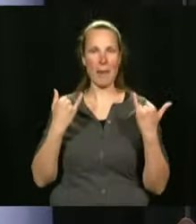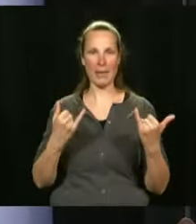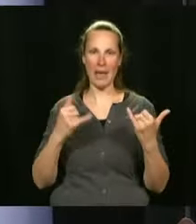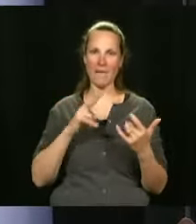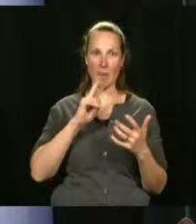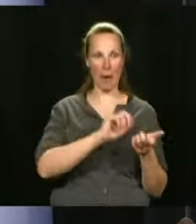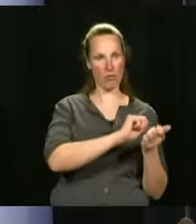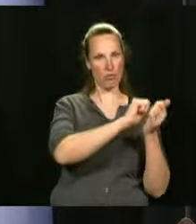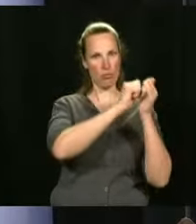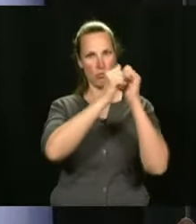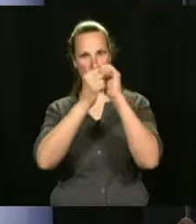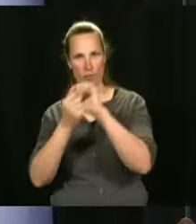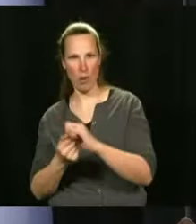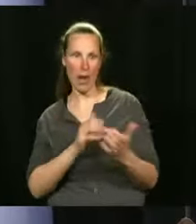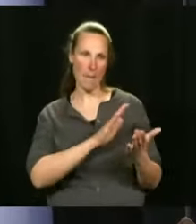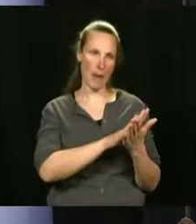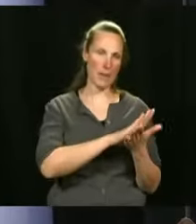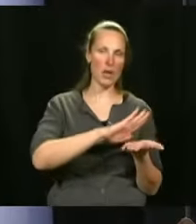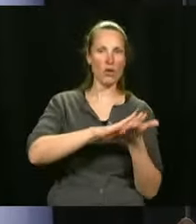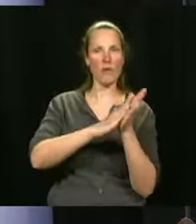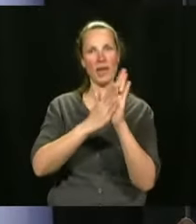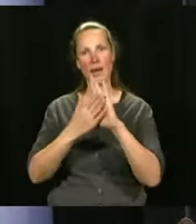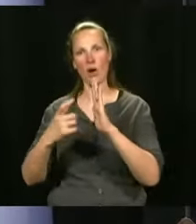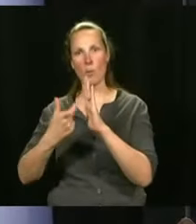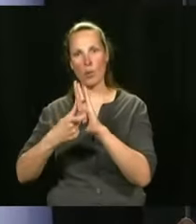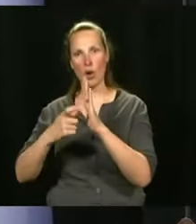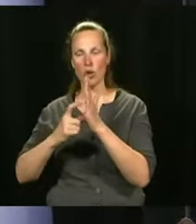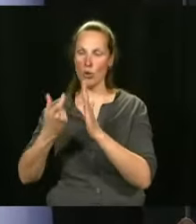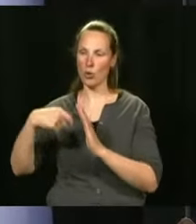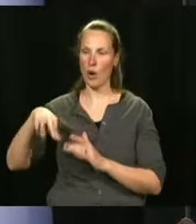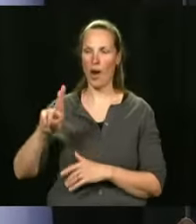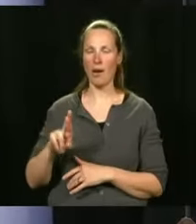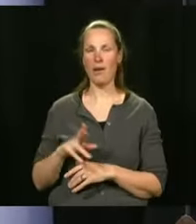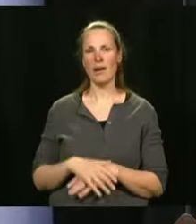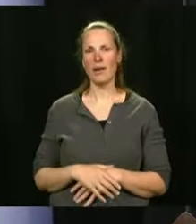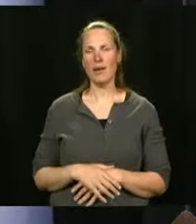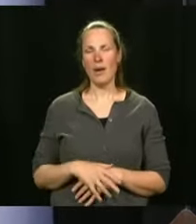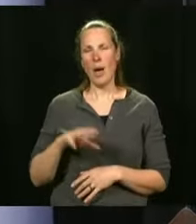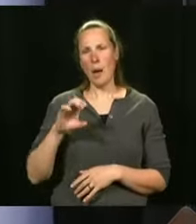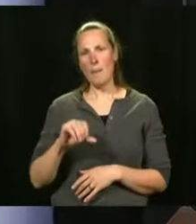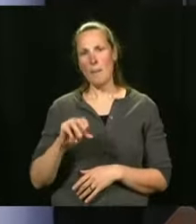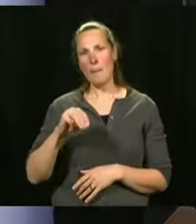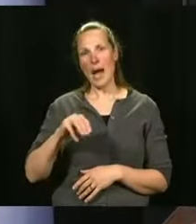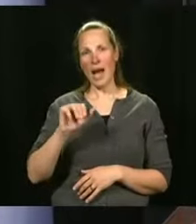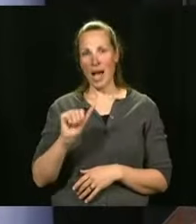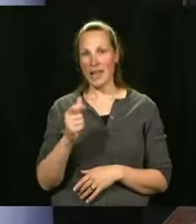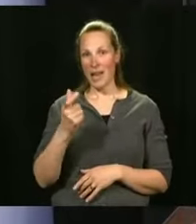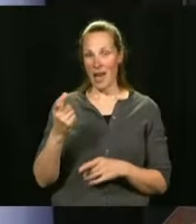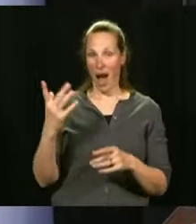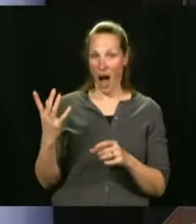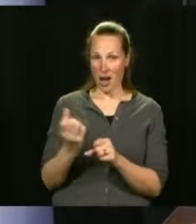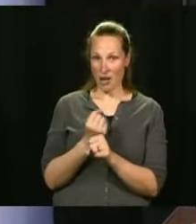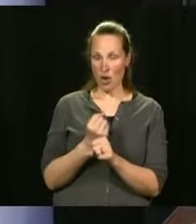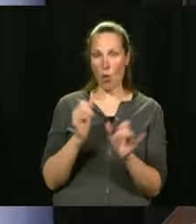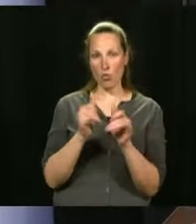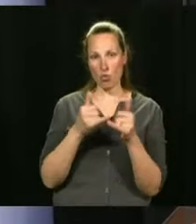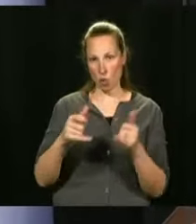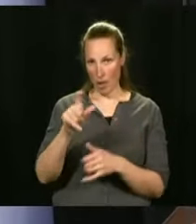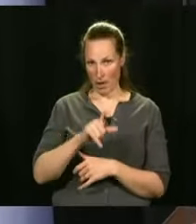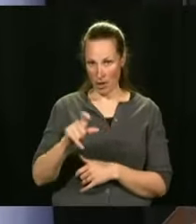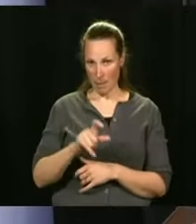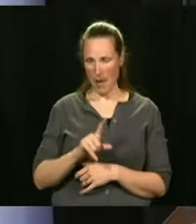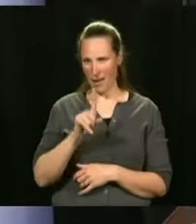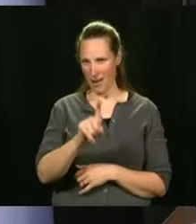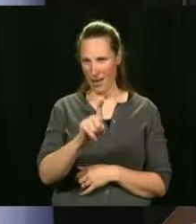era. And that was a commitment that I had made. Question? To add to this. So I understand